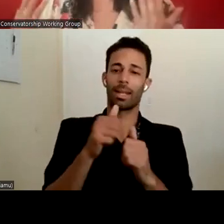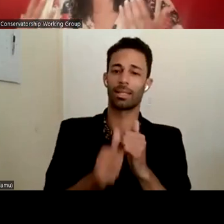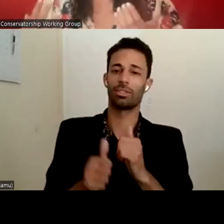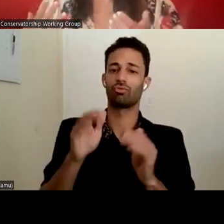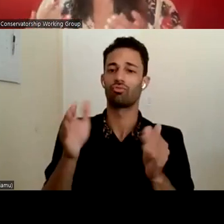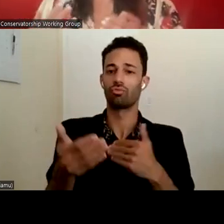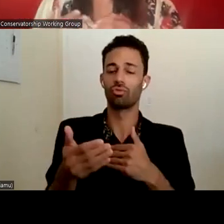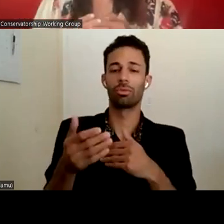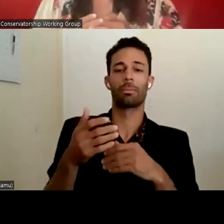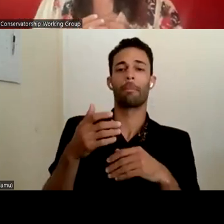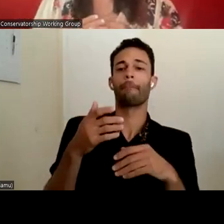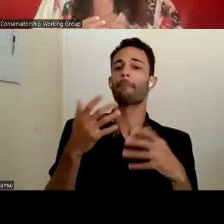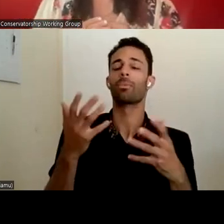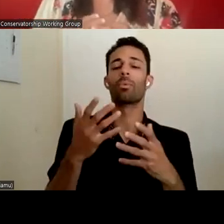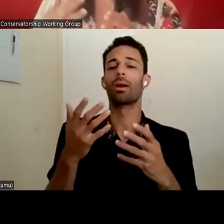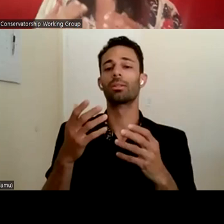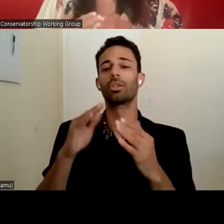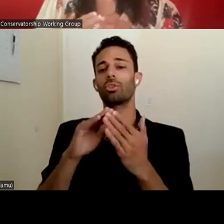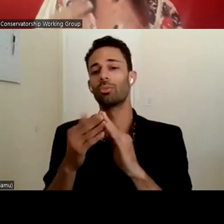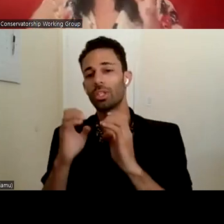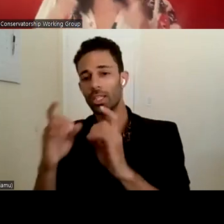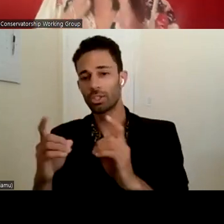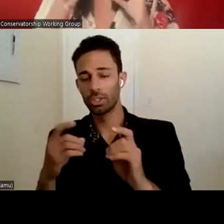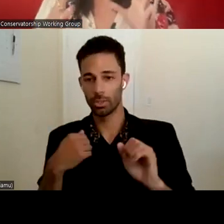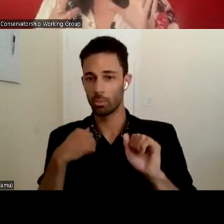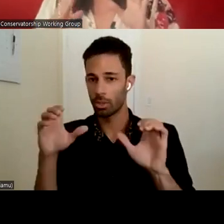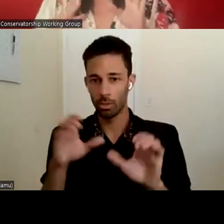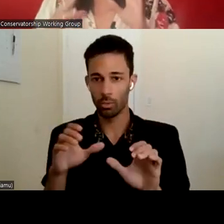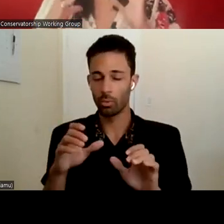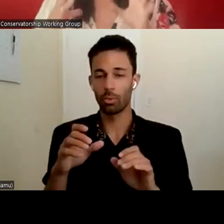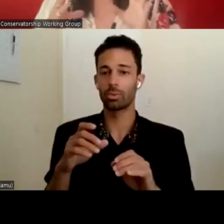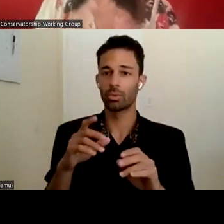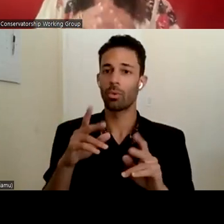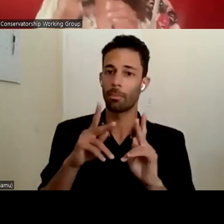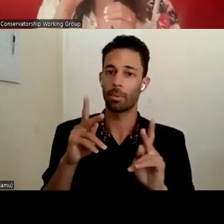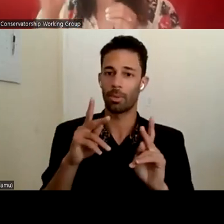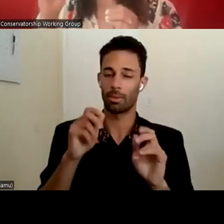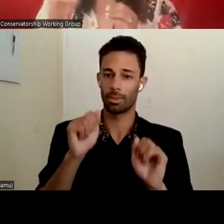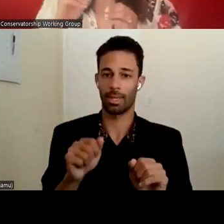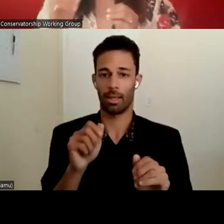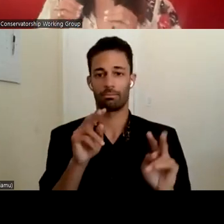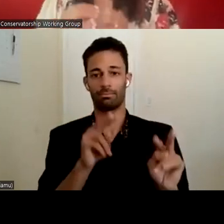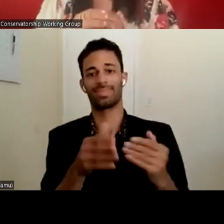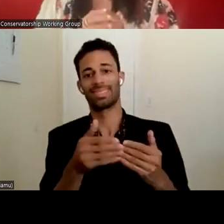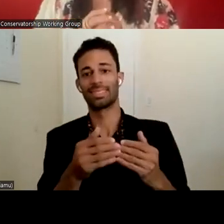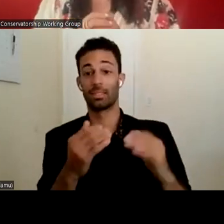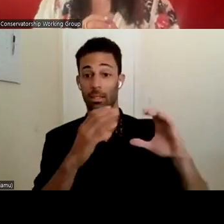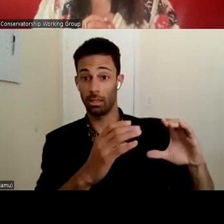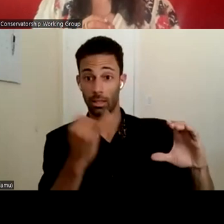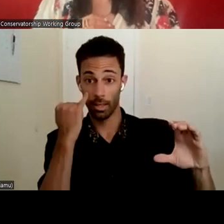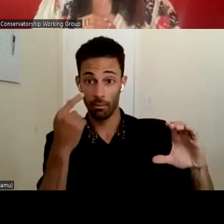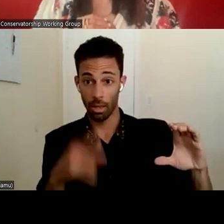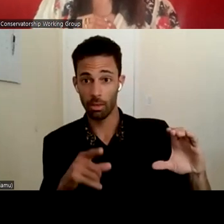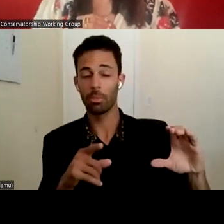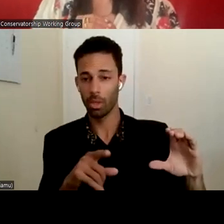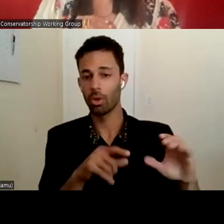community education do we around do around that? So when somebody's checking in, they can have like an easy, you know, pyramid of like, in case of this, call this and just